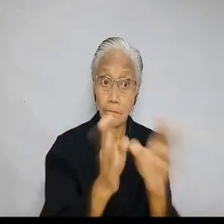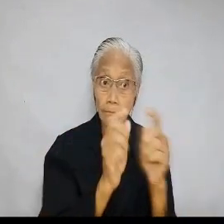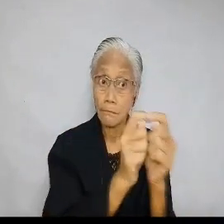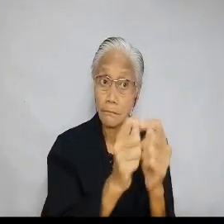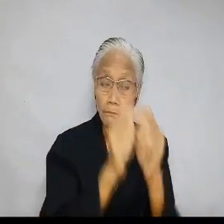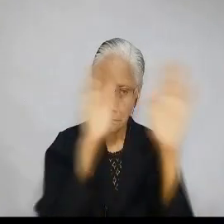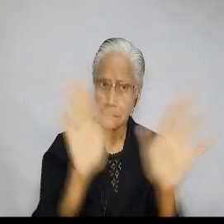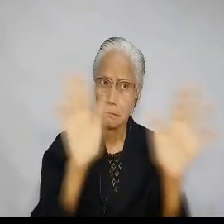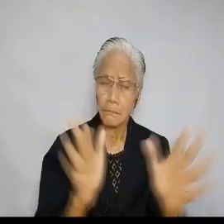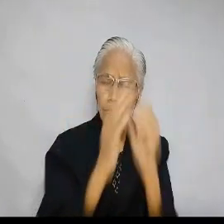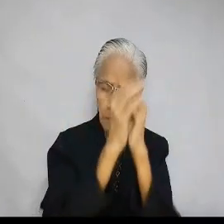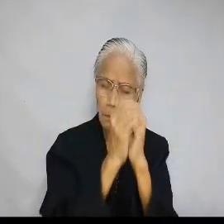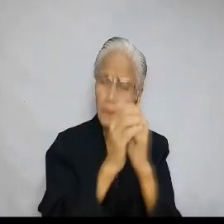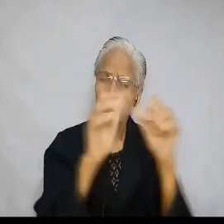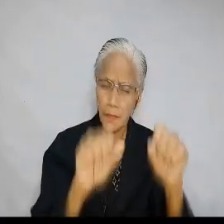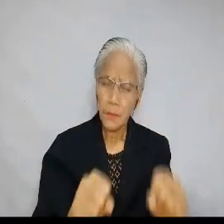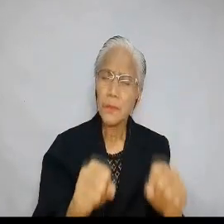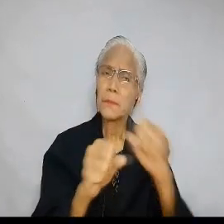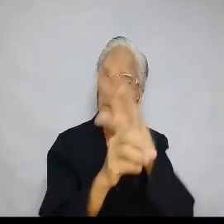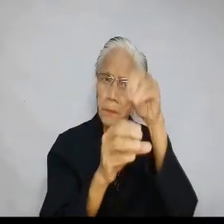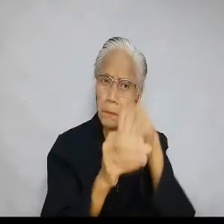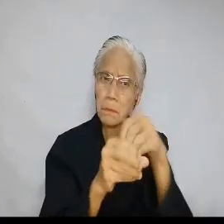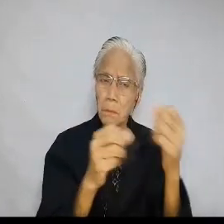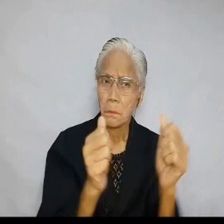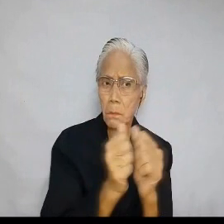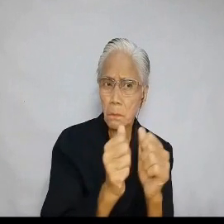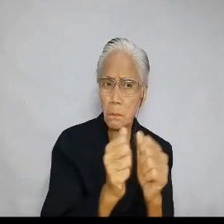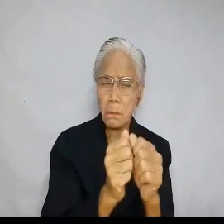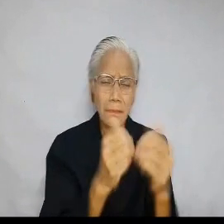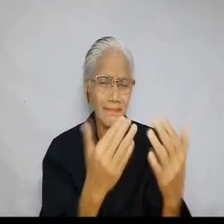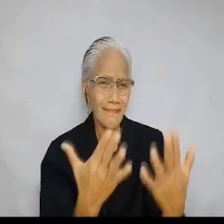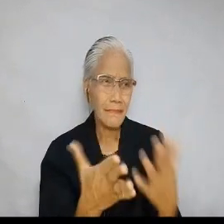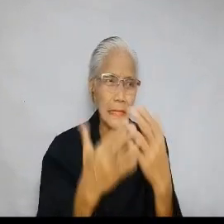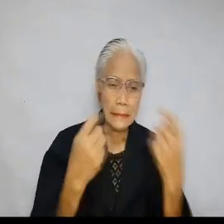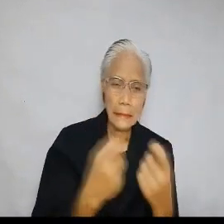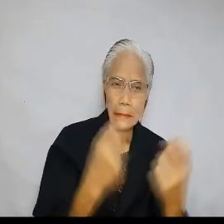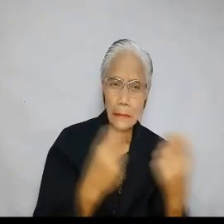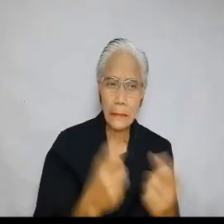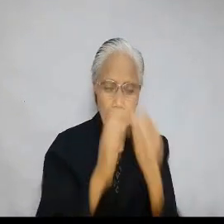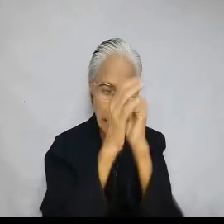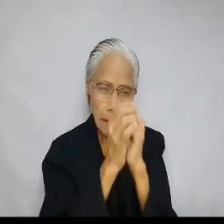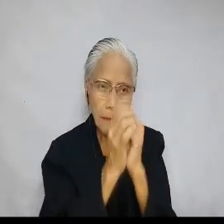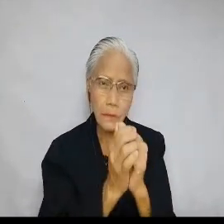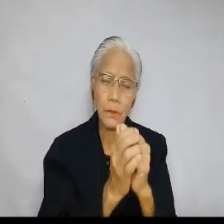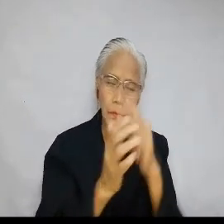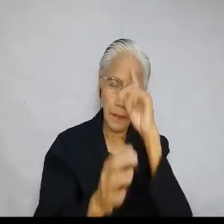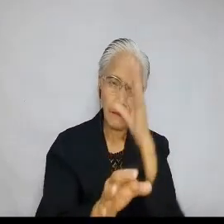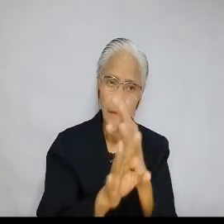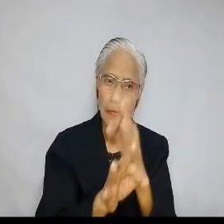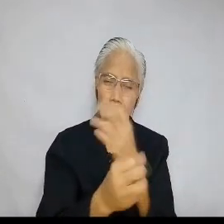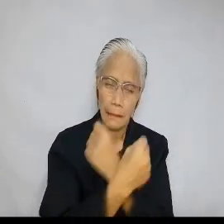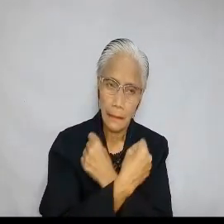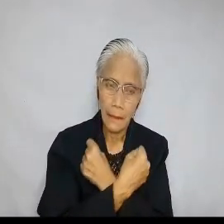worship. May we always participate in it with a heart purified from sin and adorned with works of faith and charity.